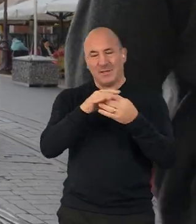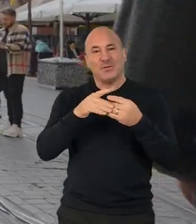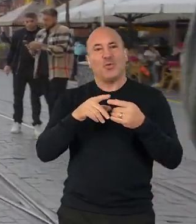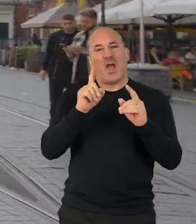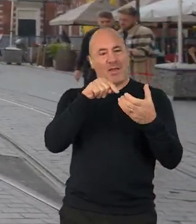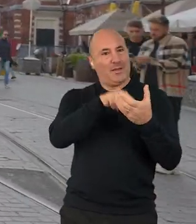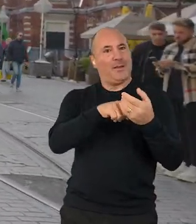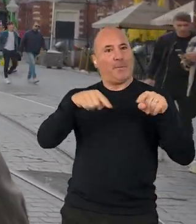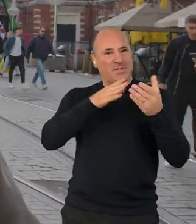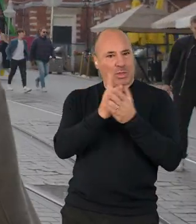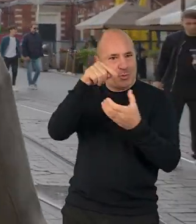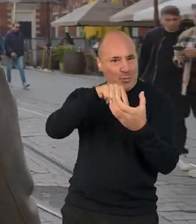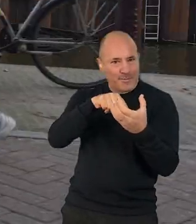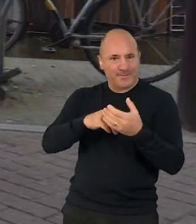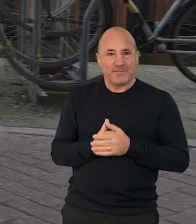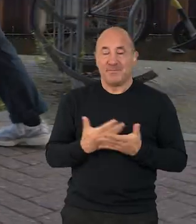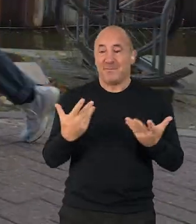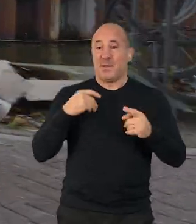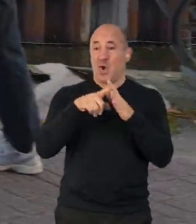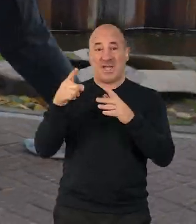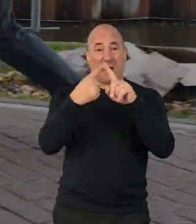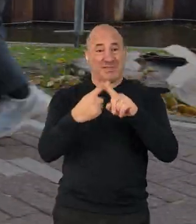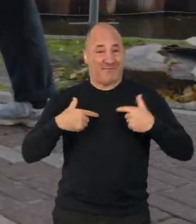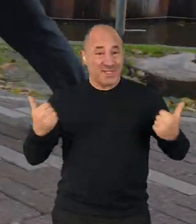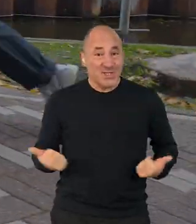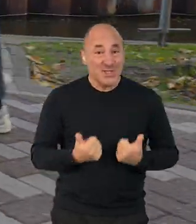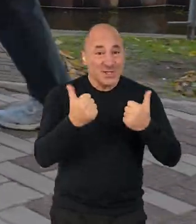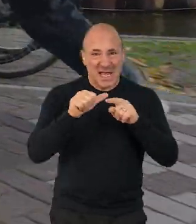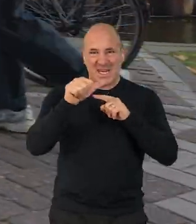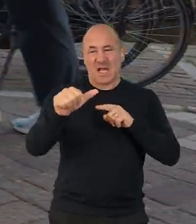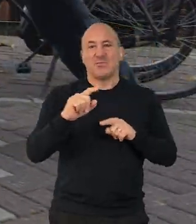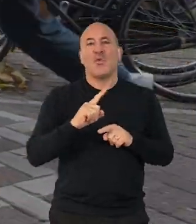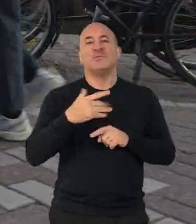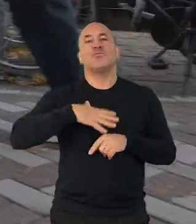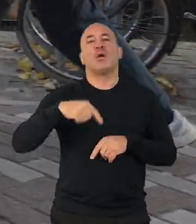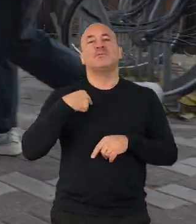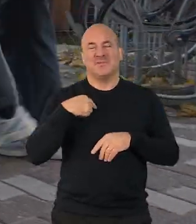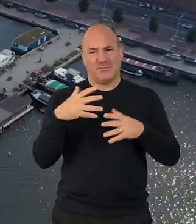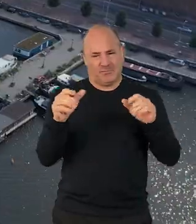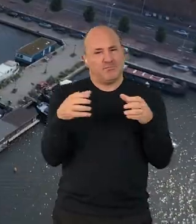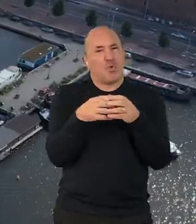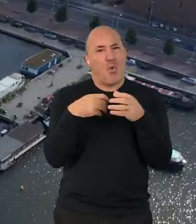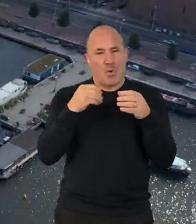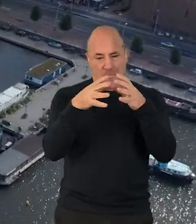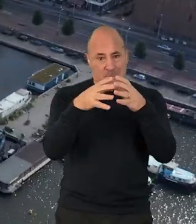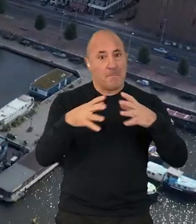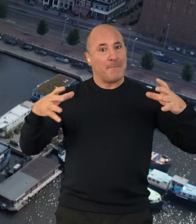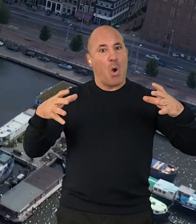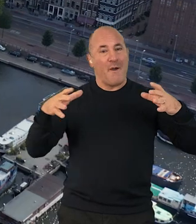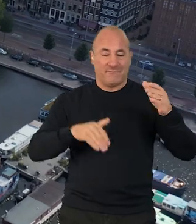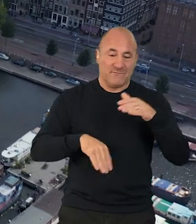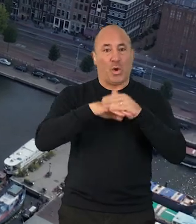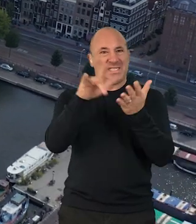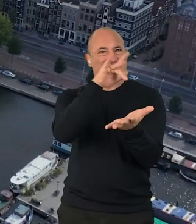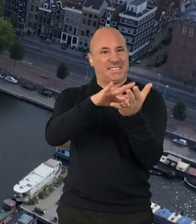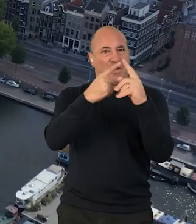music fan. So we've just finished a project in Amsterdam and the next step is to upgrade that to a city-wide version in Amsterdam.